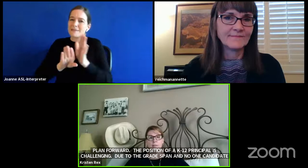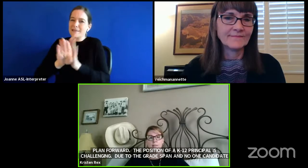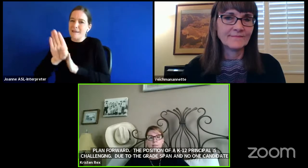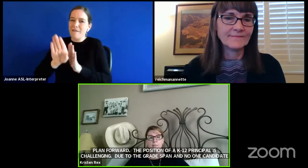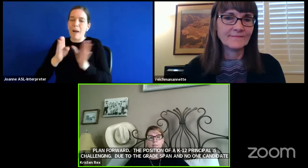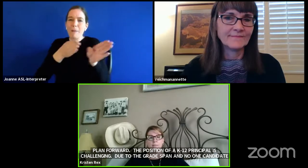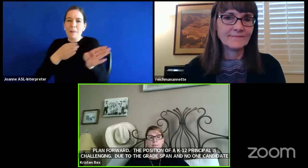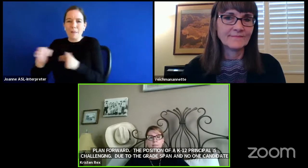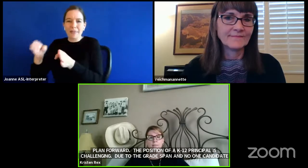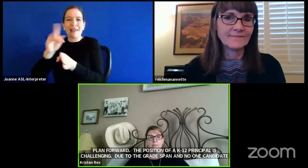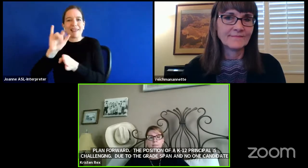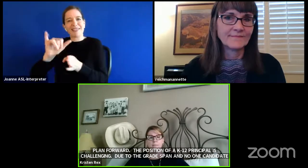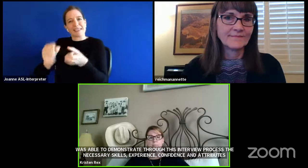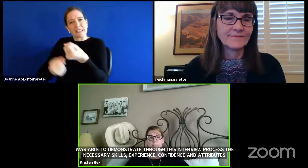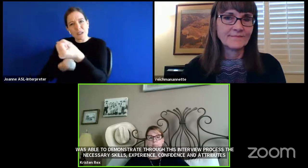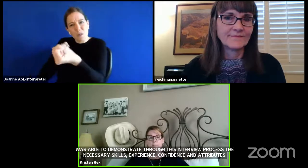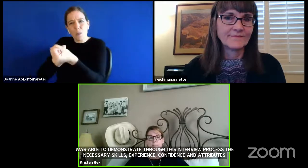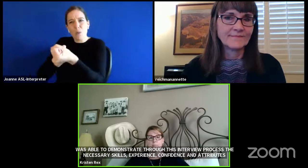of PDSD.